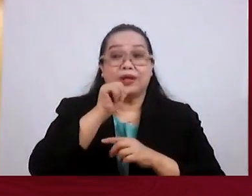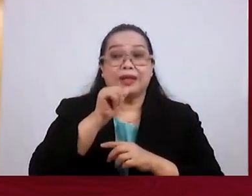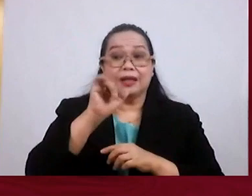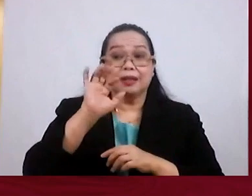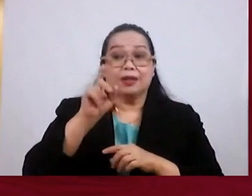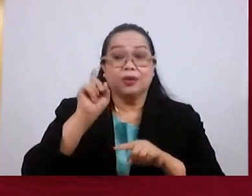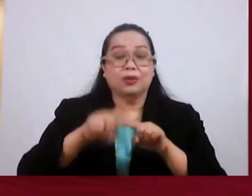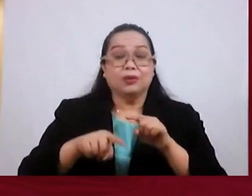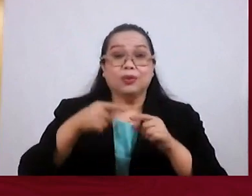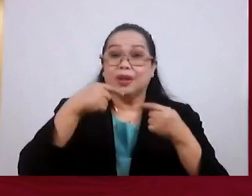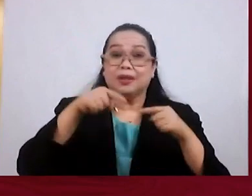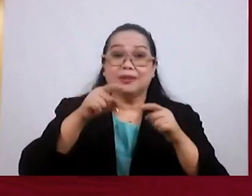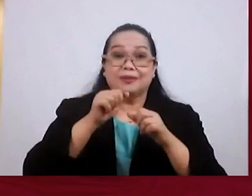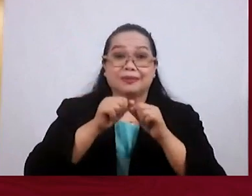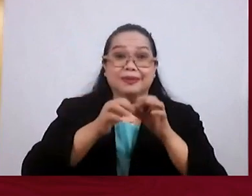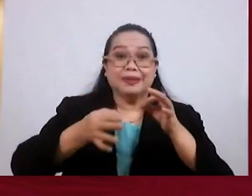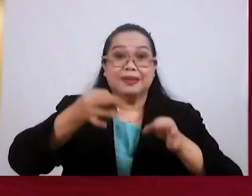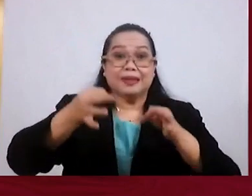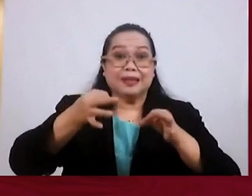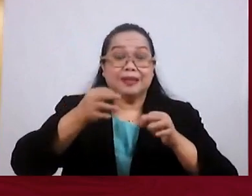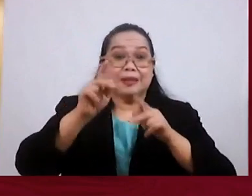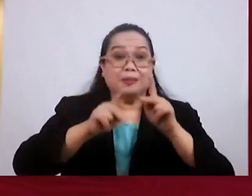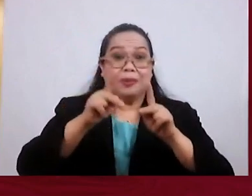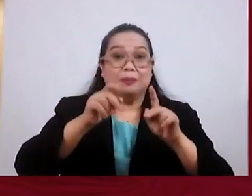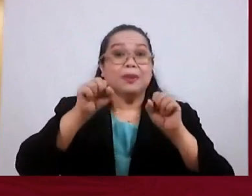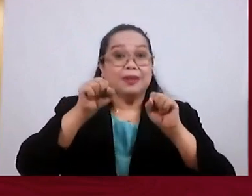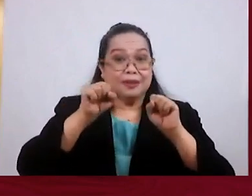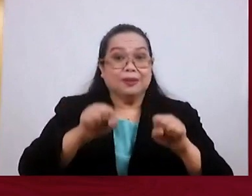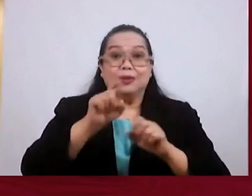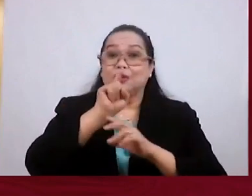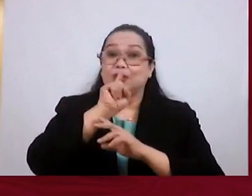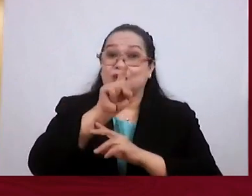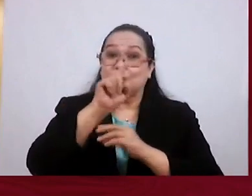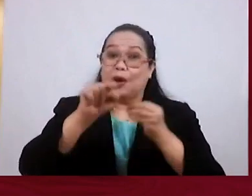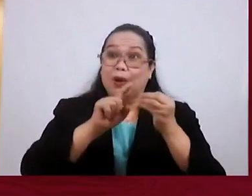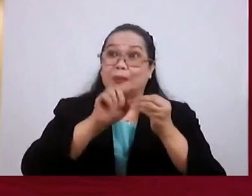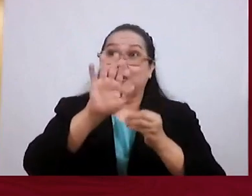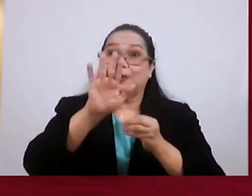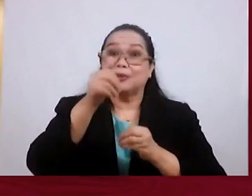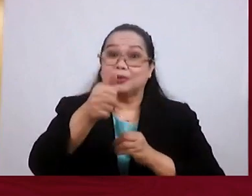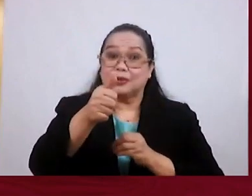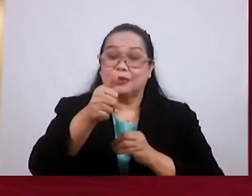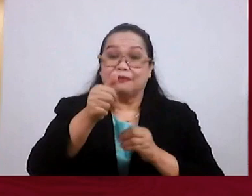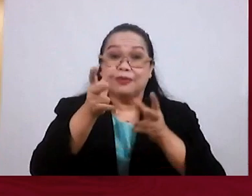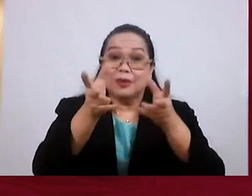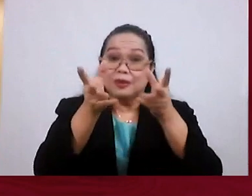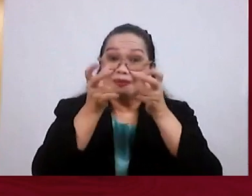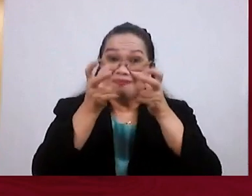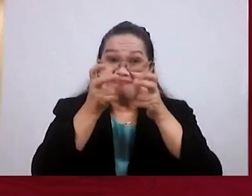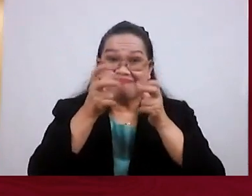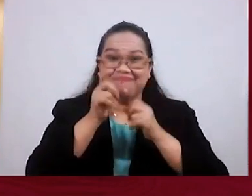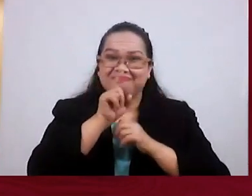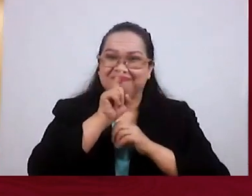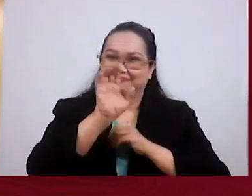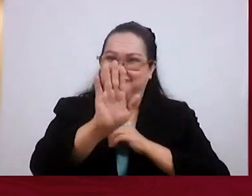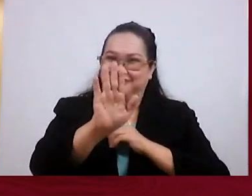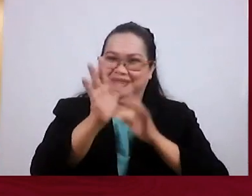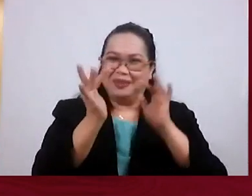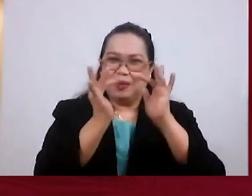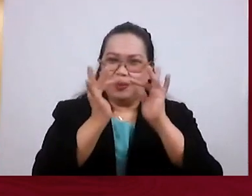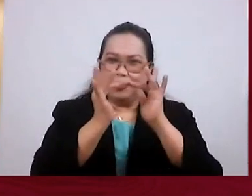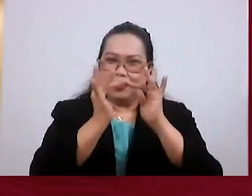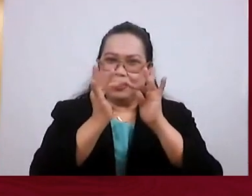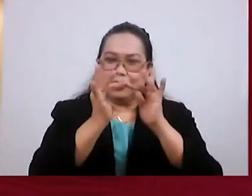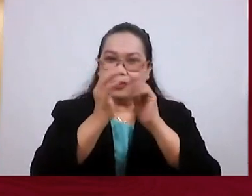mean you cannot go around judging people, but you can be certain about yourself even as you're listening to me. My dear online